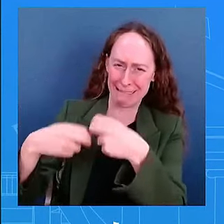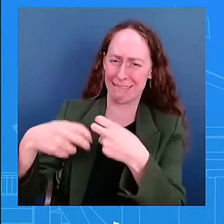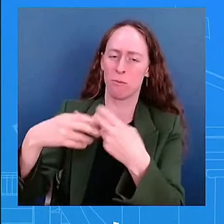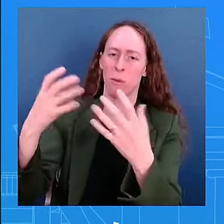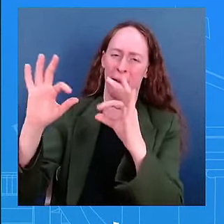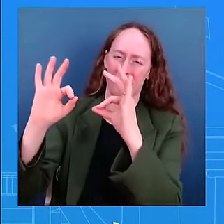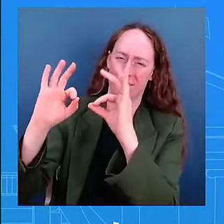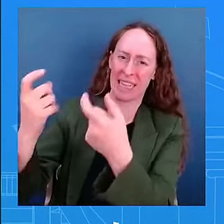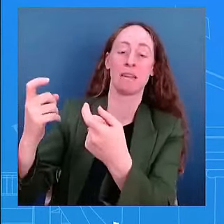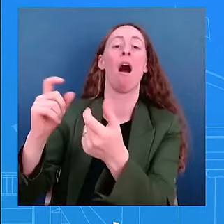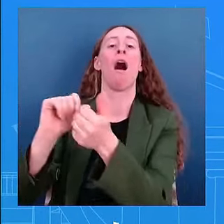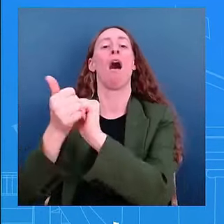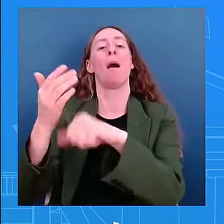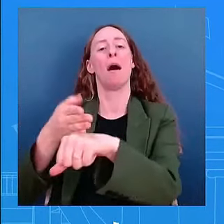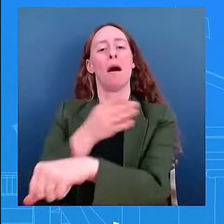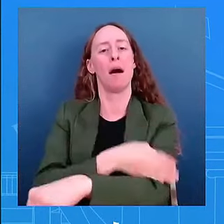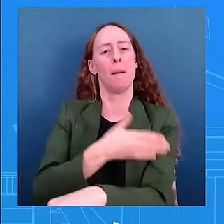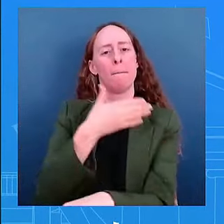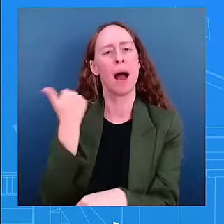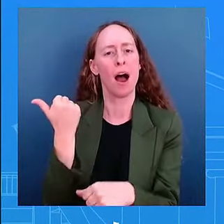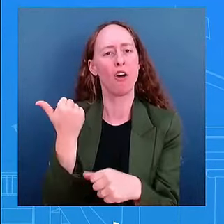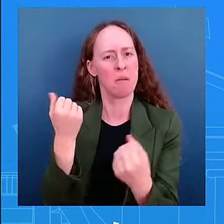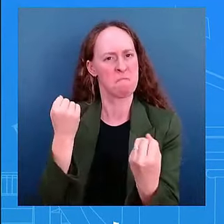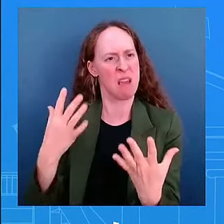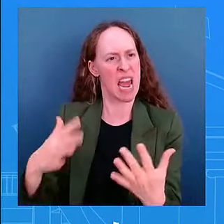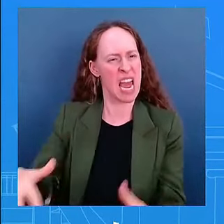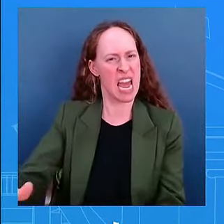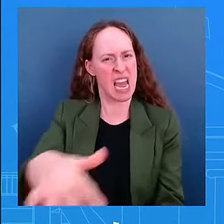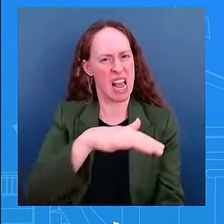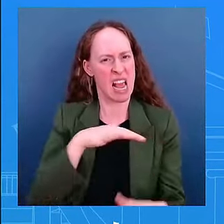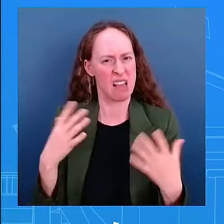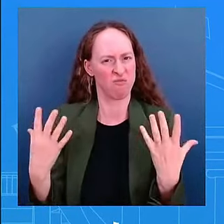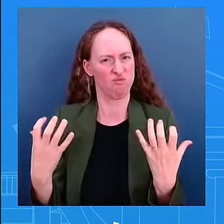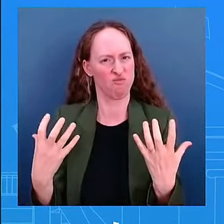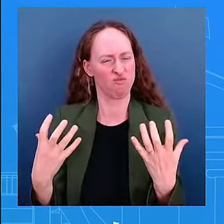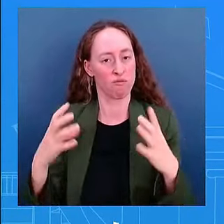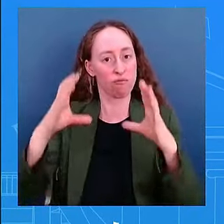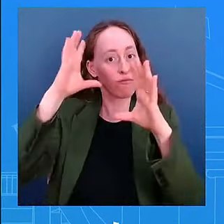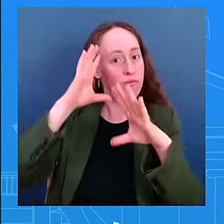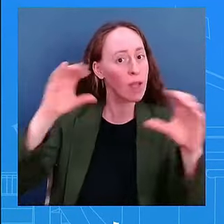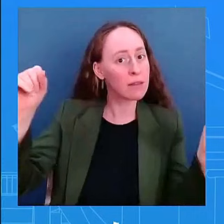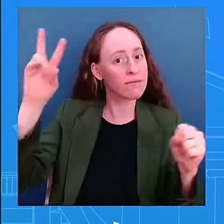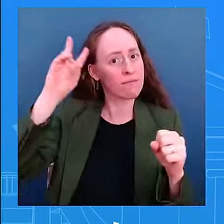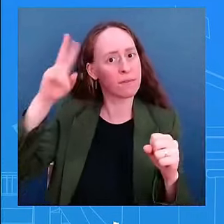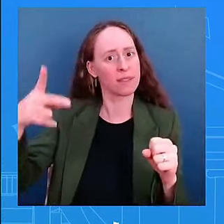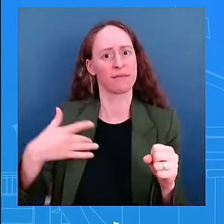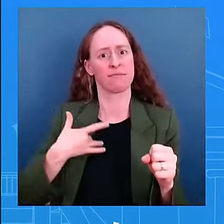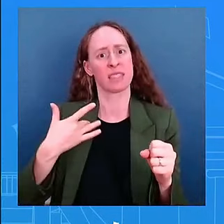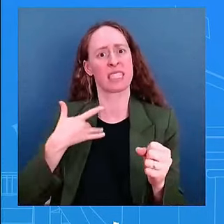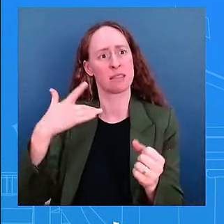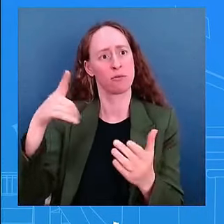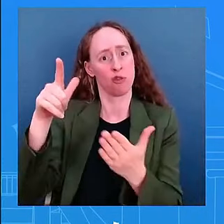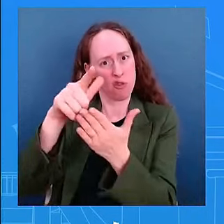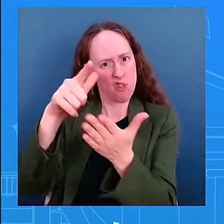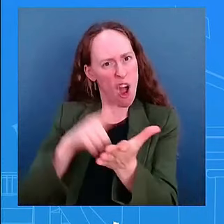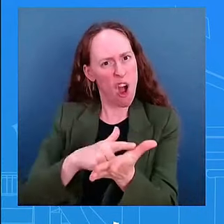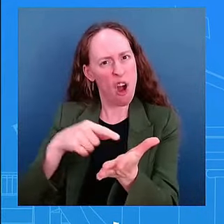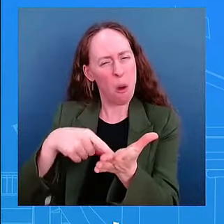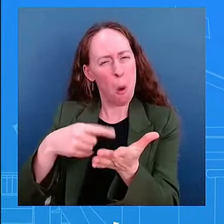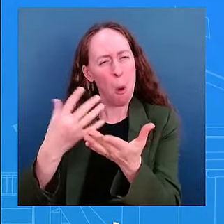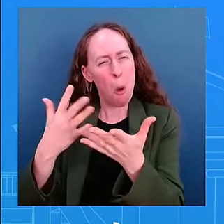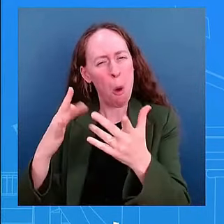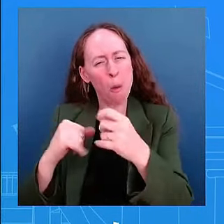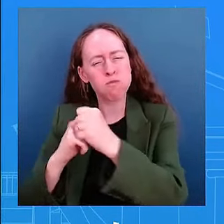president and the vice president believe that the rule of law is the foundation of our democracy it is the foundation of our